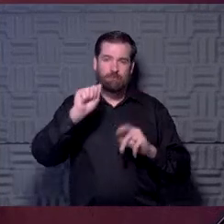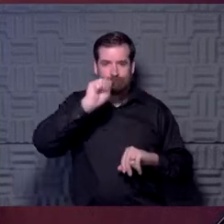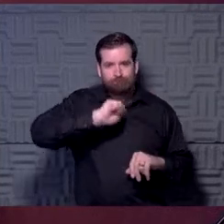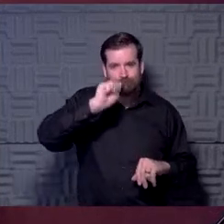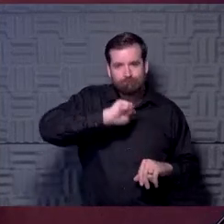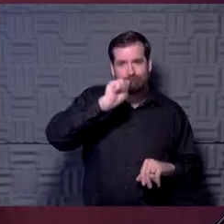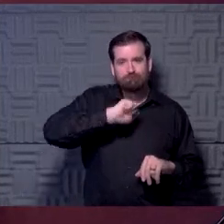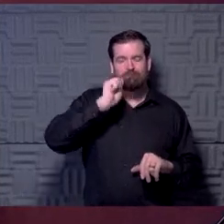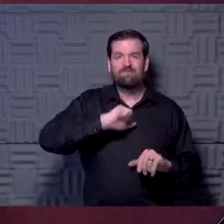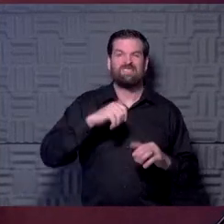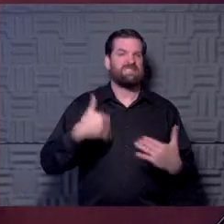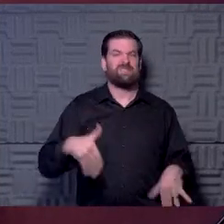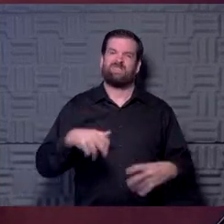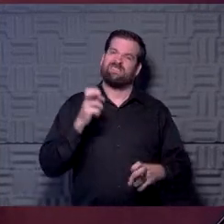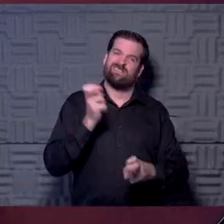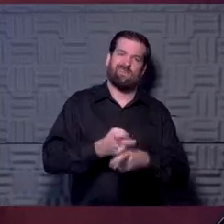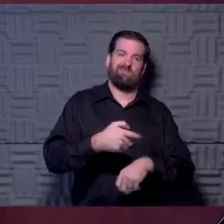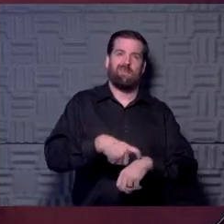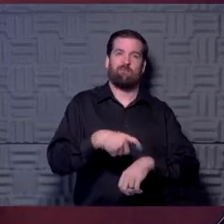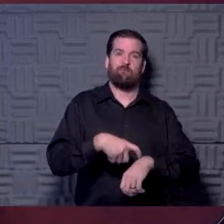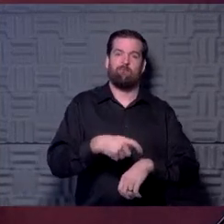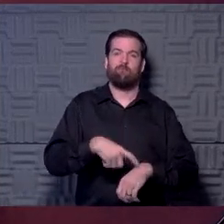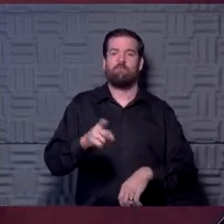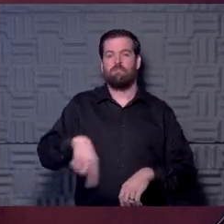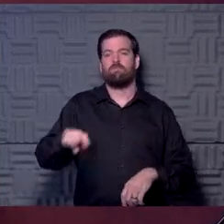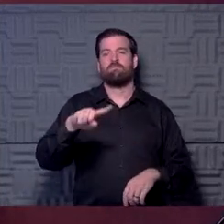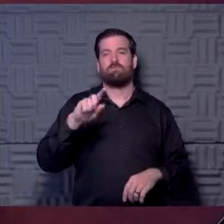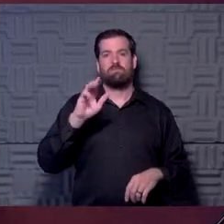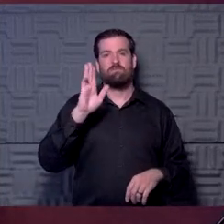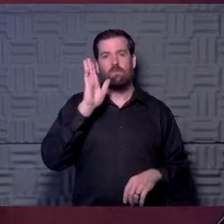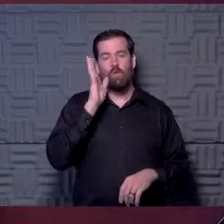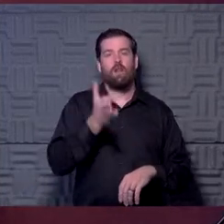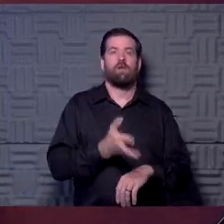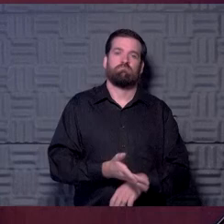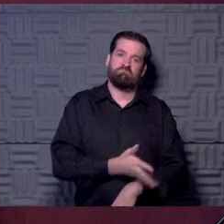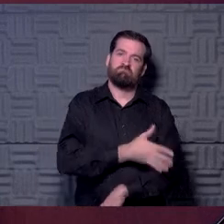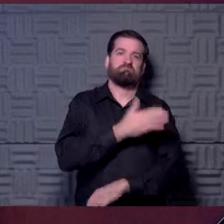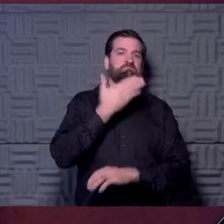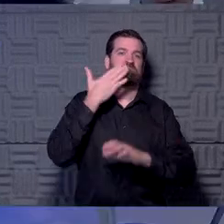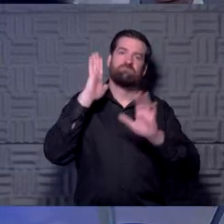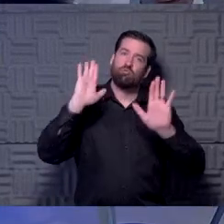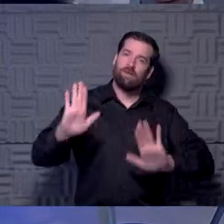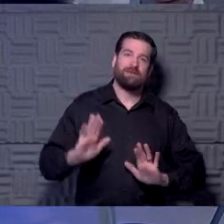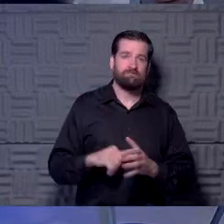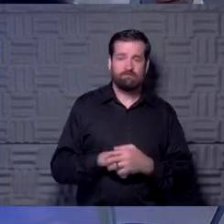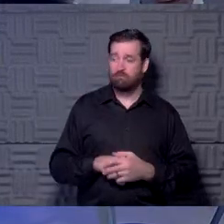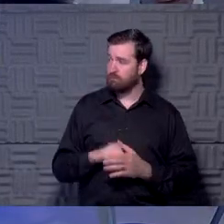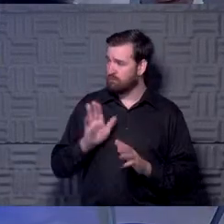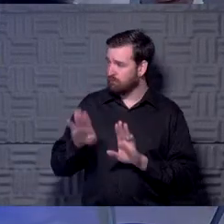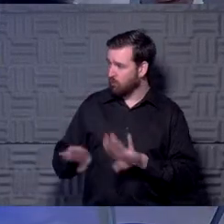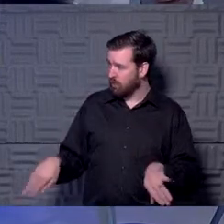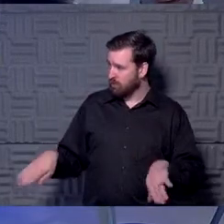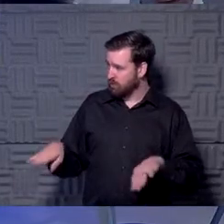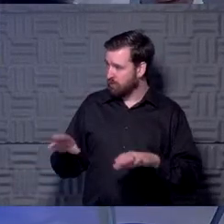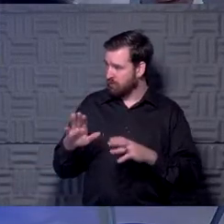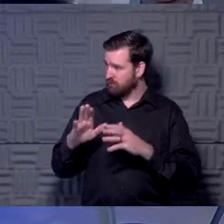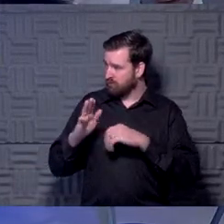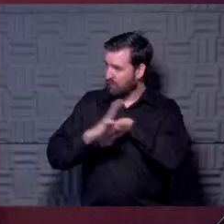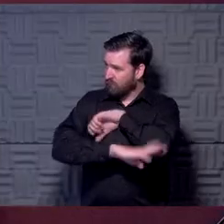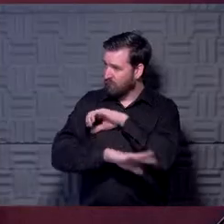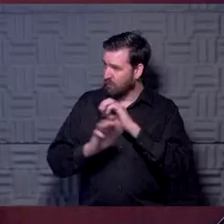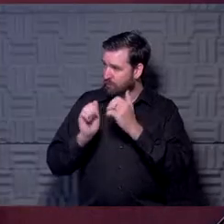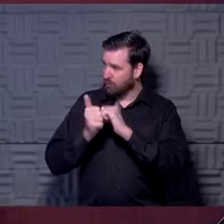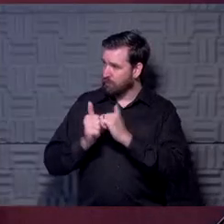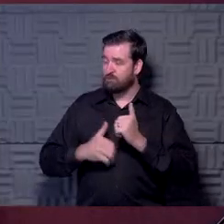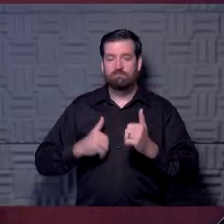you know, although this has been a tough time for them, I think that they're going to, they're going to be resilient and do great. Yeah. And are your kids playing football sports or football this fall? Yeah.